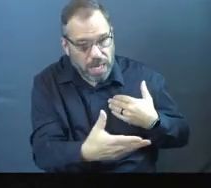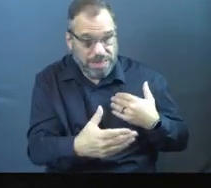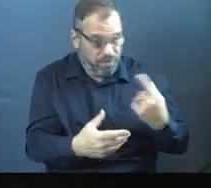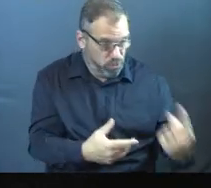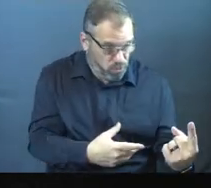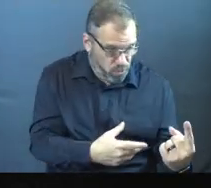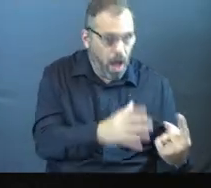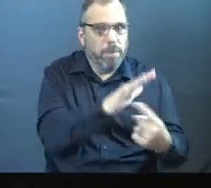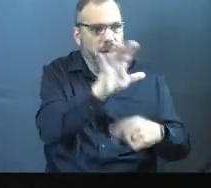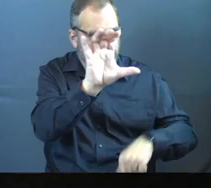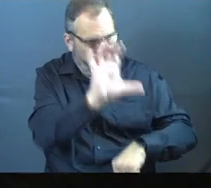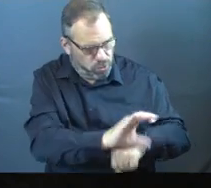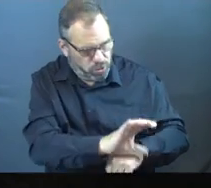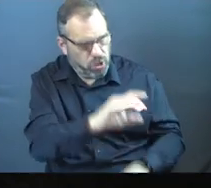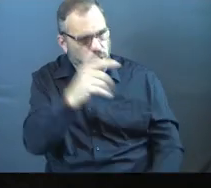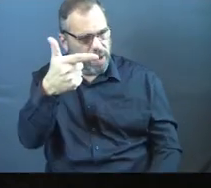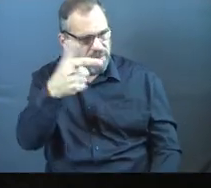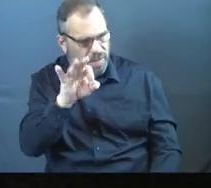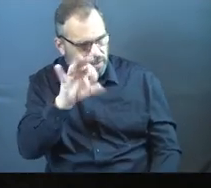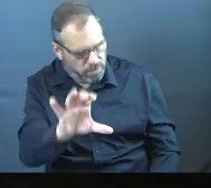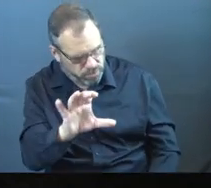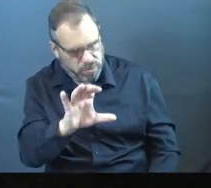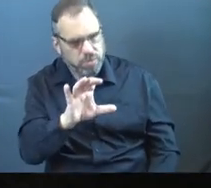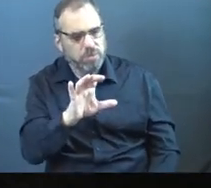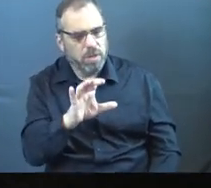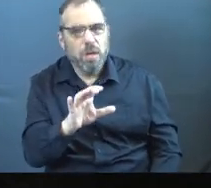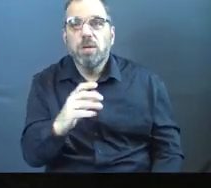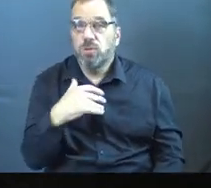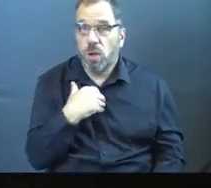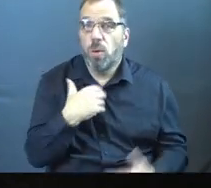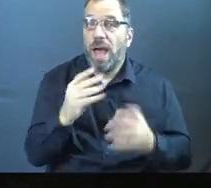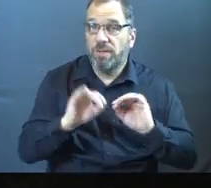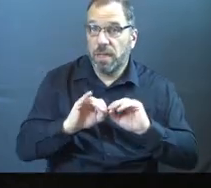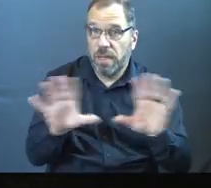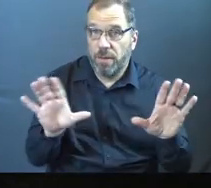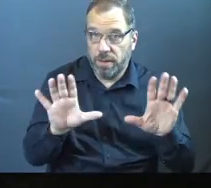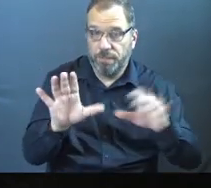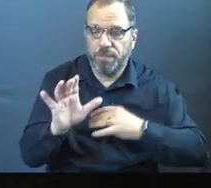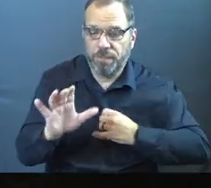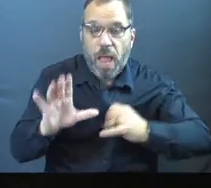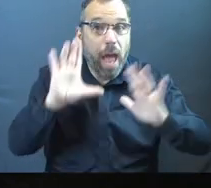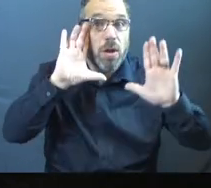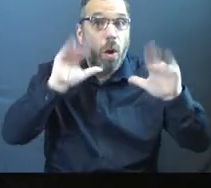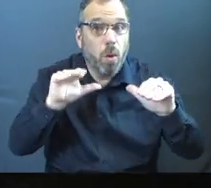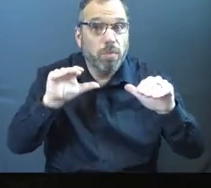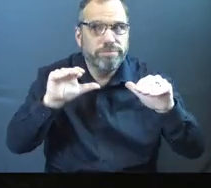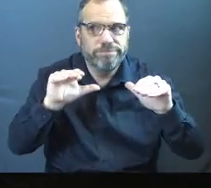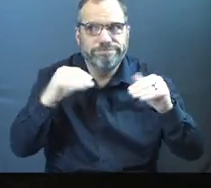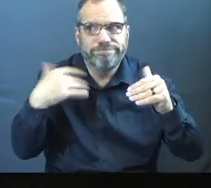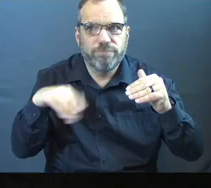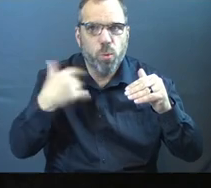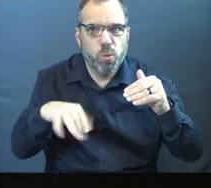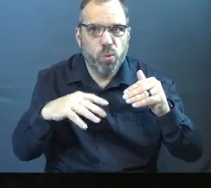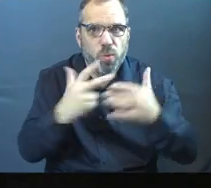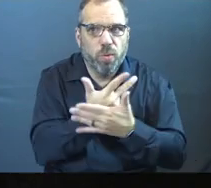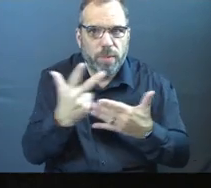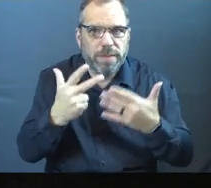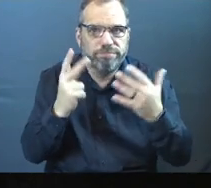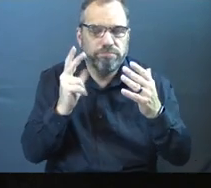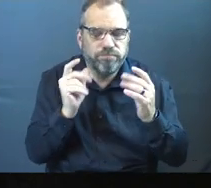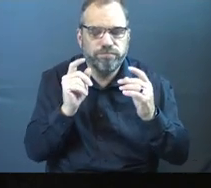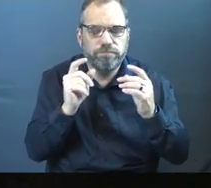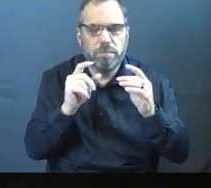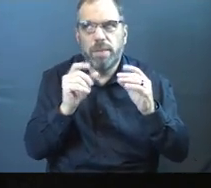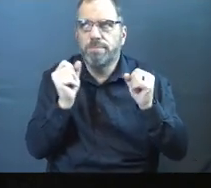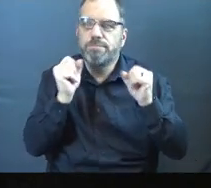not just for you individually, but for the church as a whole. And so we're going to bring some clarity to this in hopes that we can have an amazing next three weeks